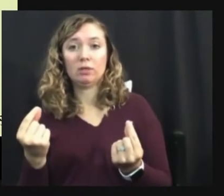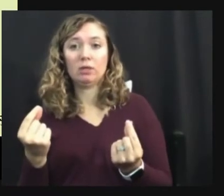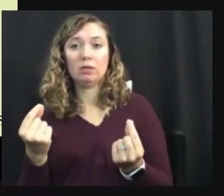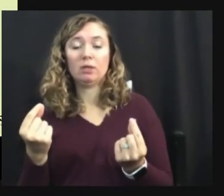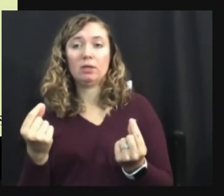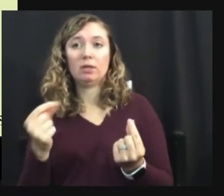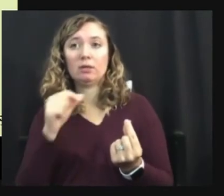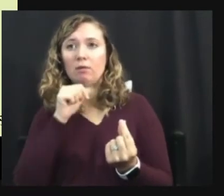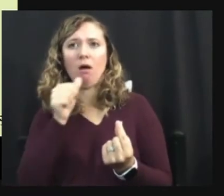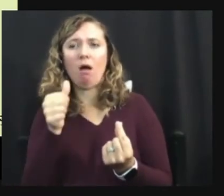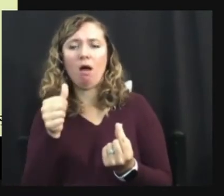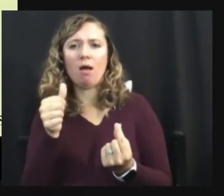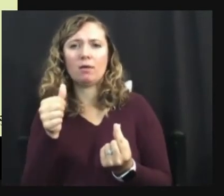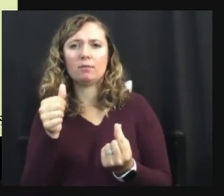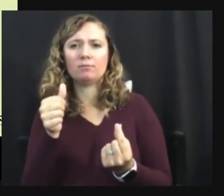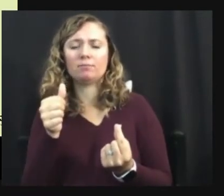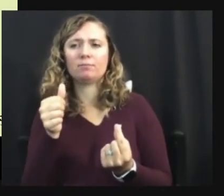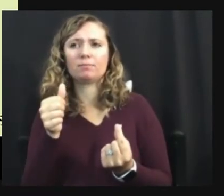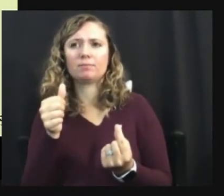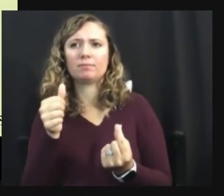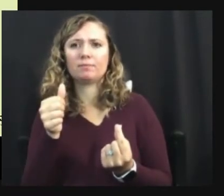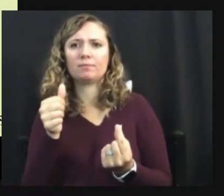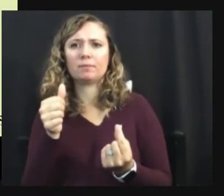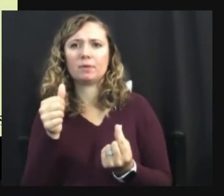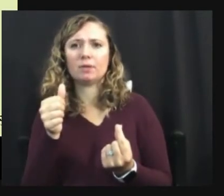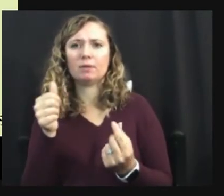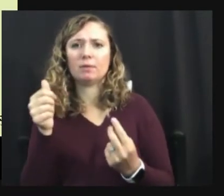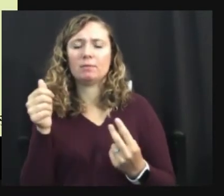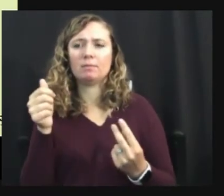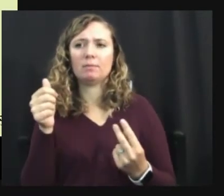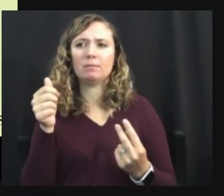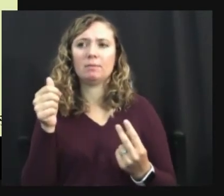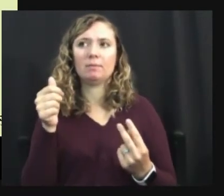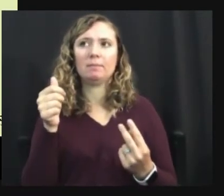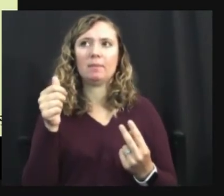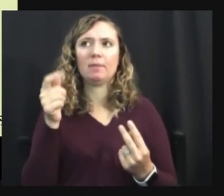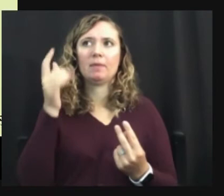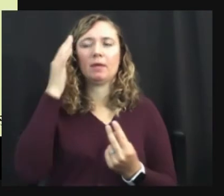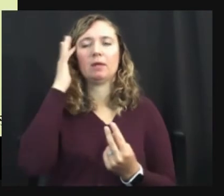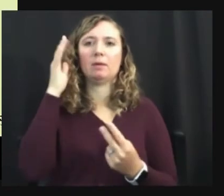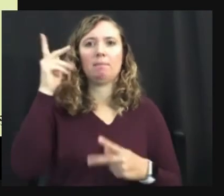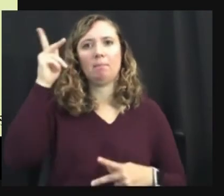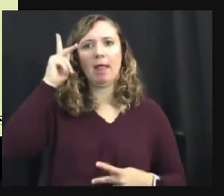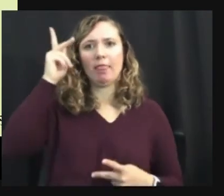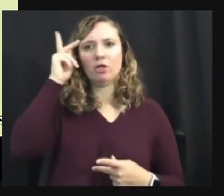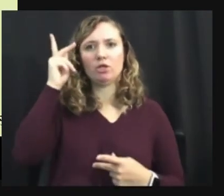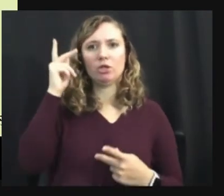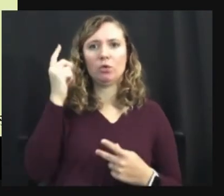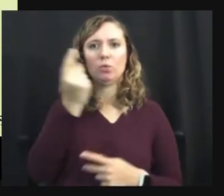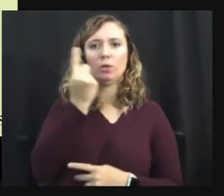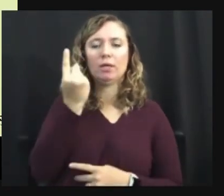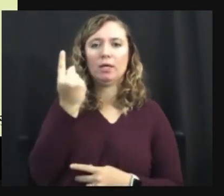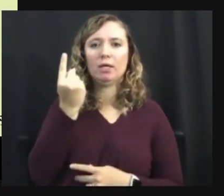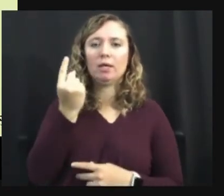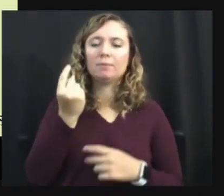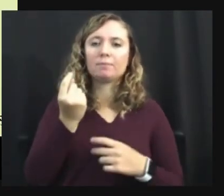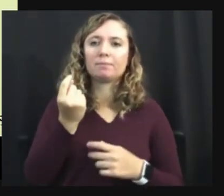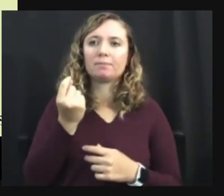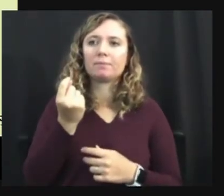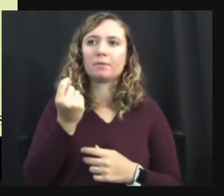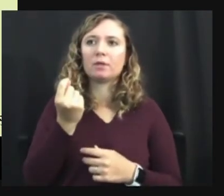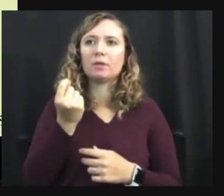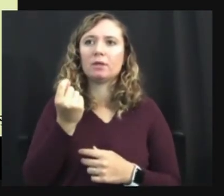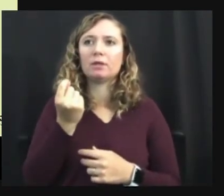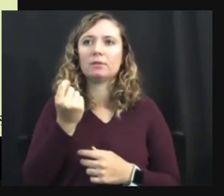to say, or it's, it's not pathologizing to say that a person who doesn't have functional legs